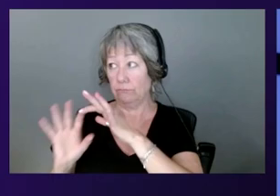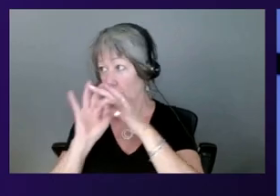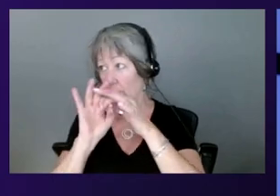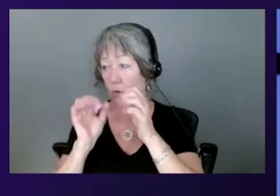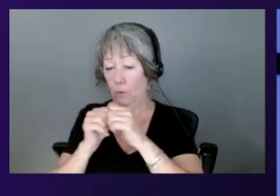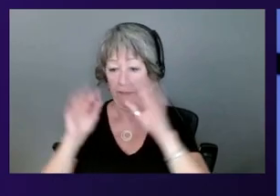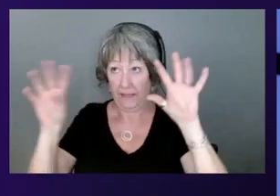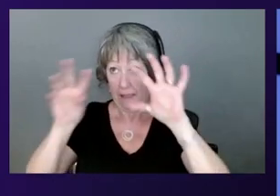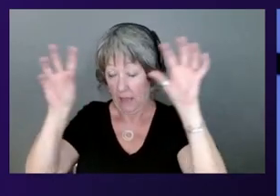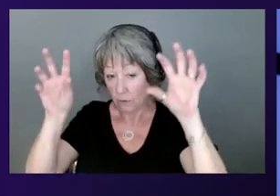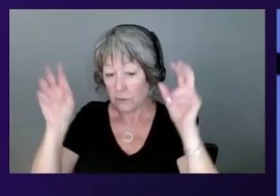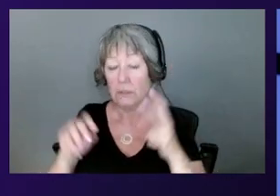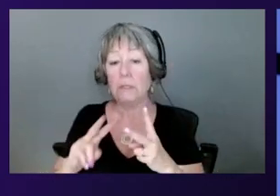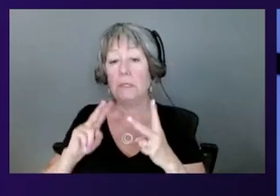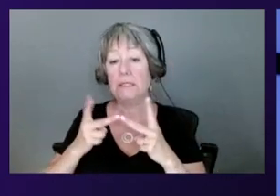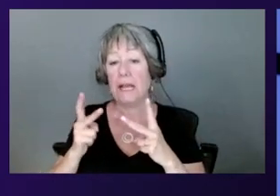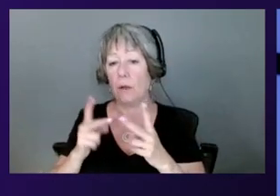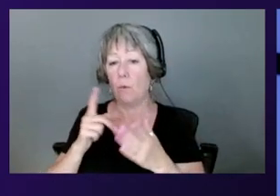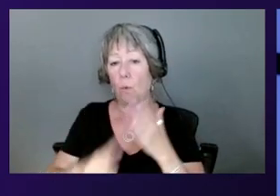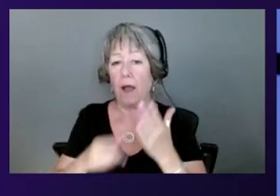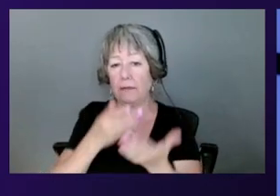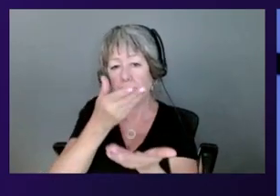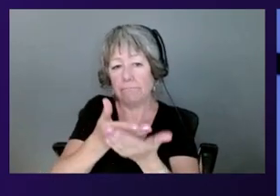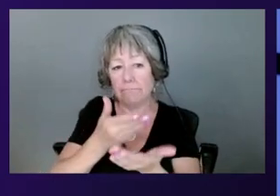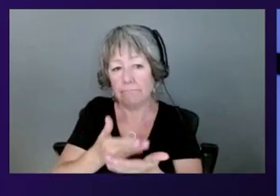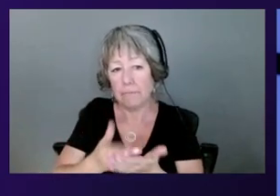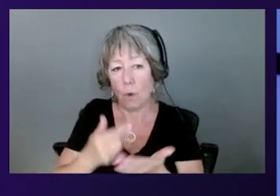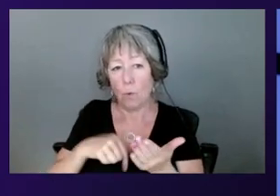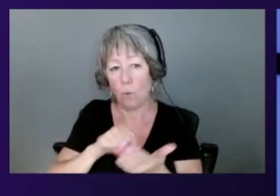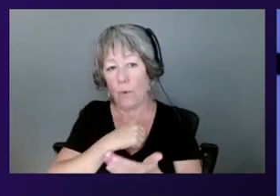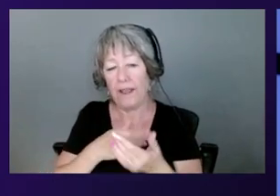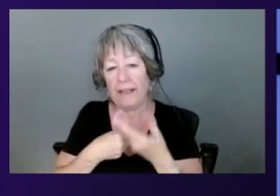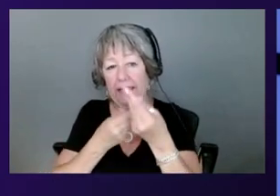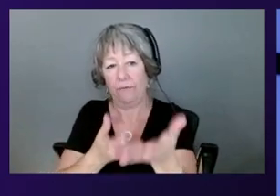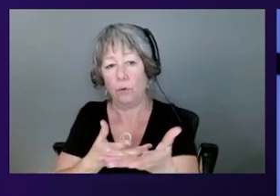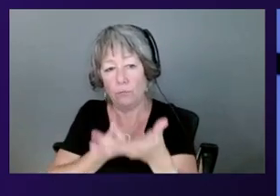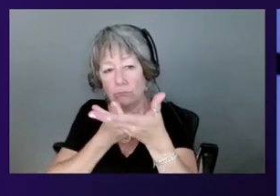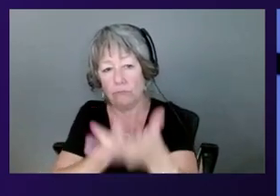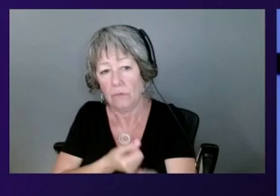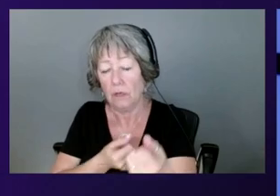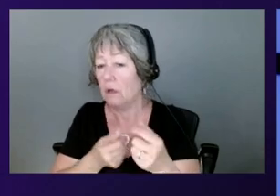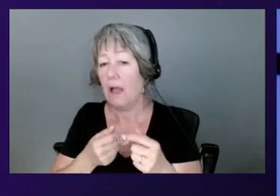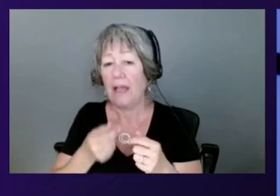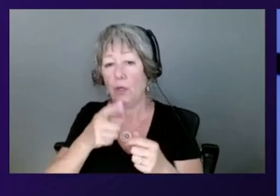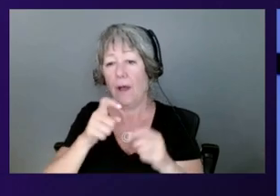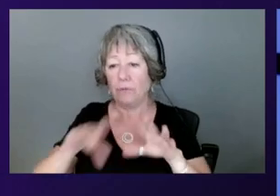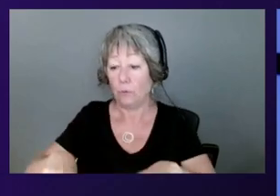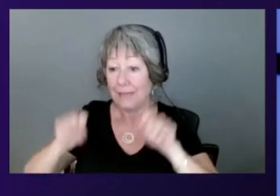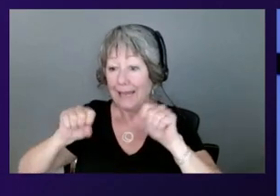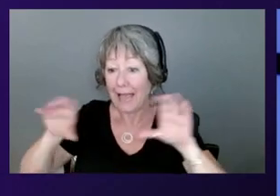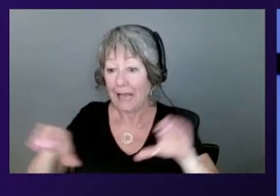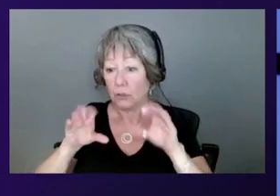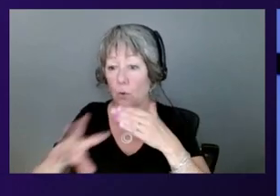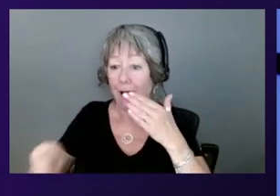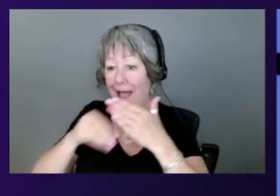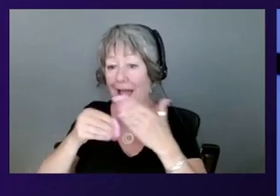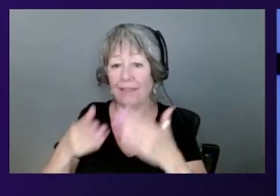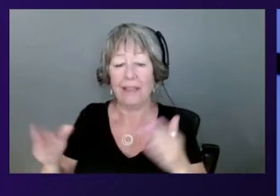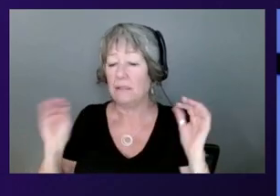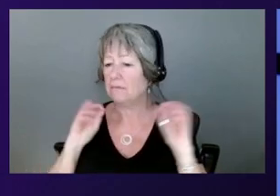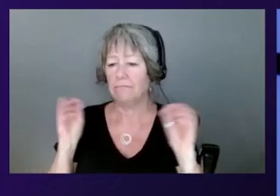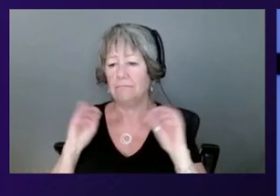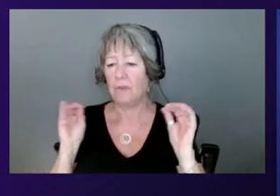the assurances that we provide you are guaranteed are there from the get-go. You don't have to take any action. So that was a great